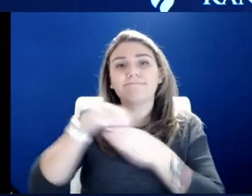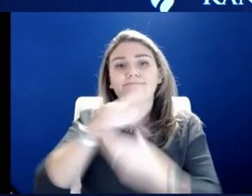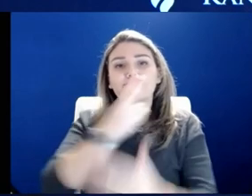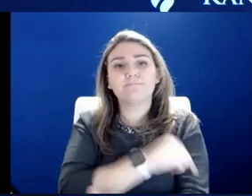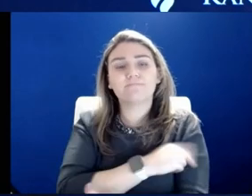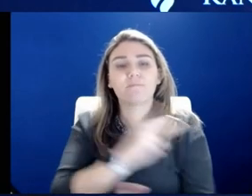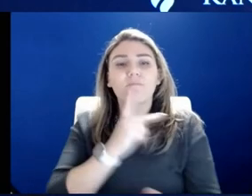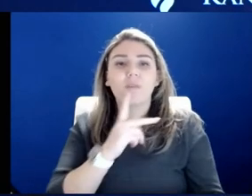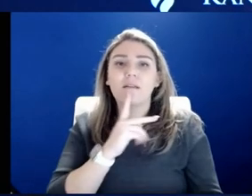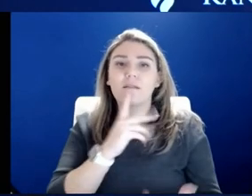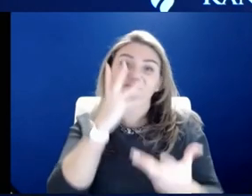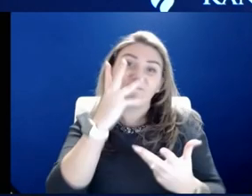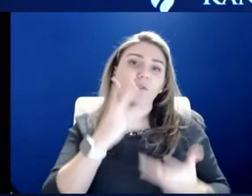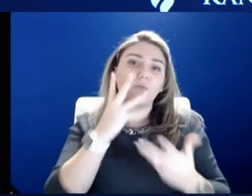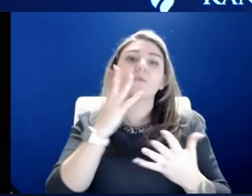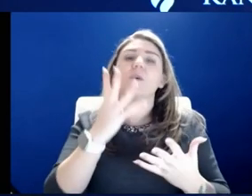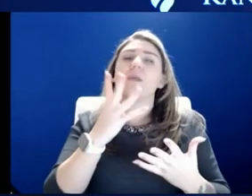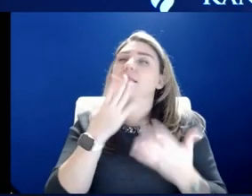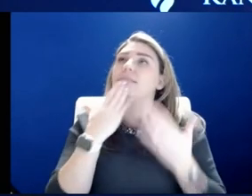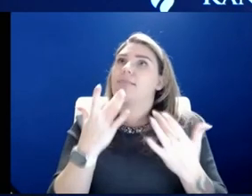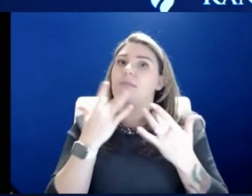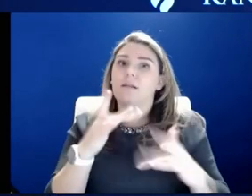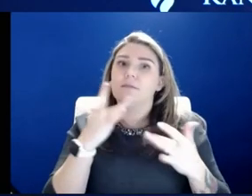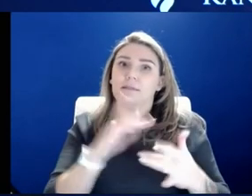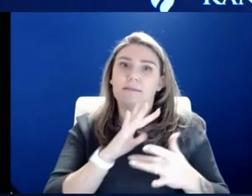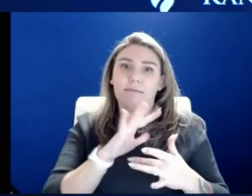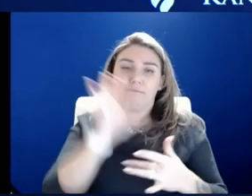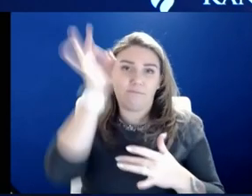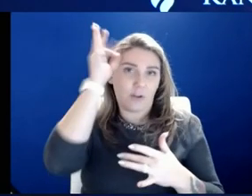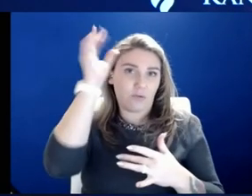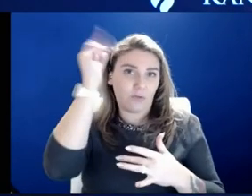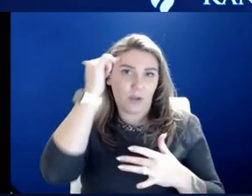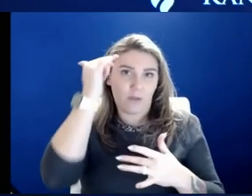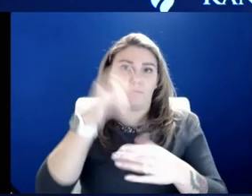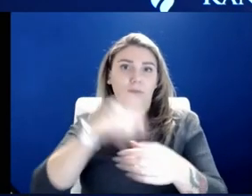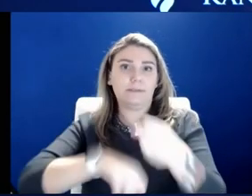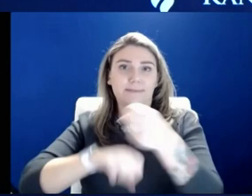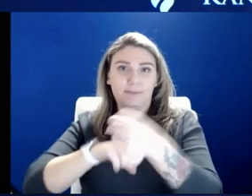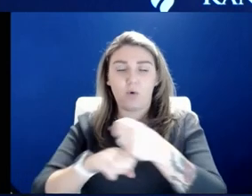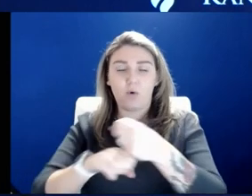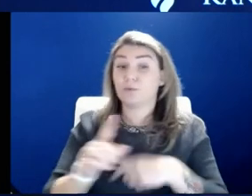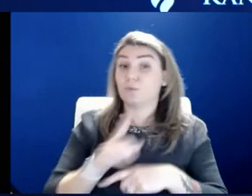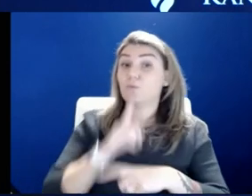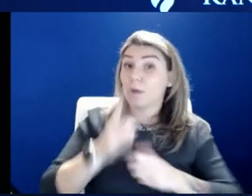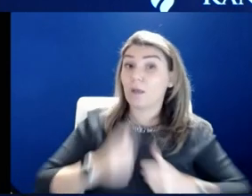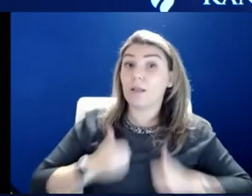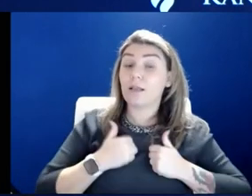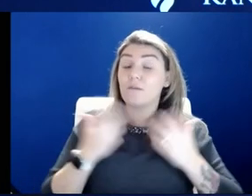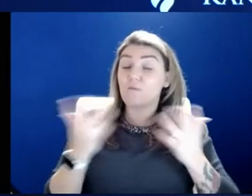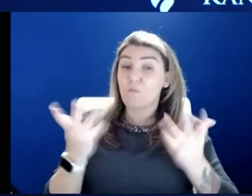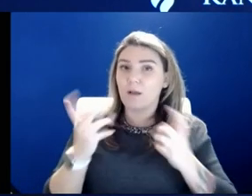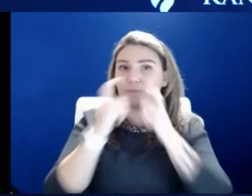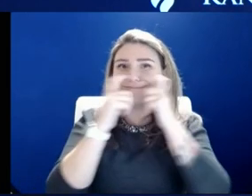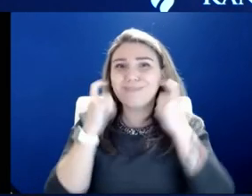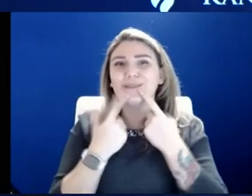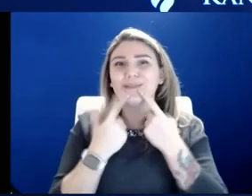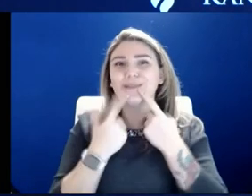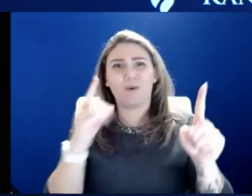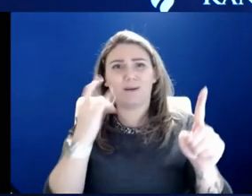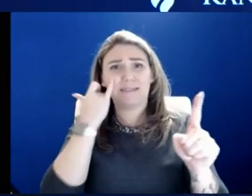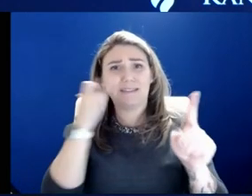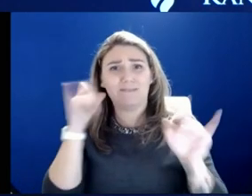government has upheld and everybody's upheld. So the the reality is masking works. If we have masking in place, we'd see fewer